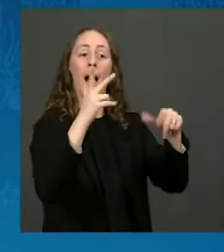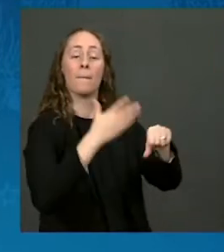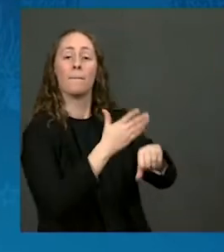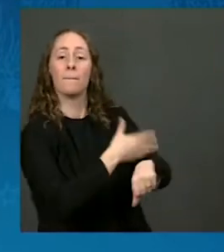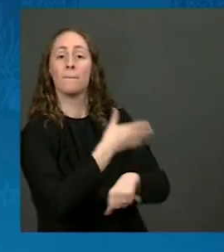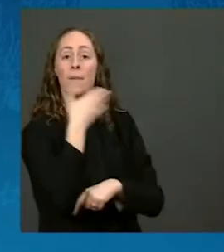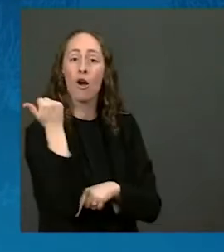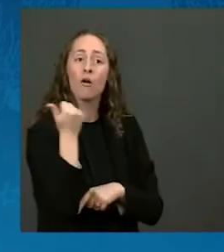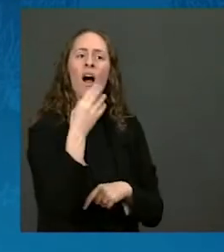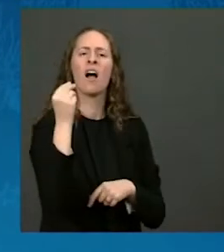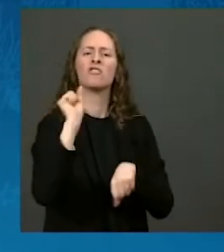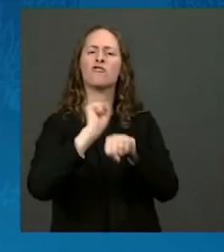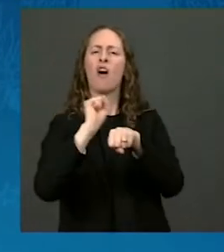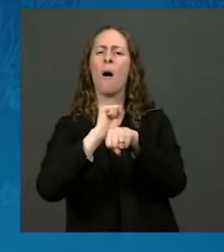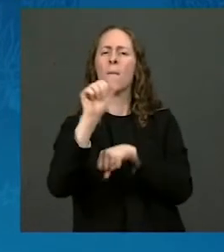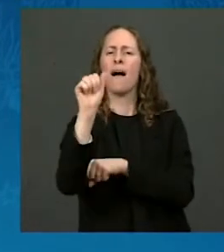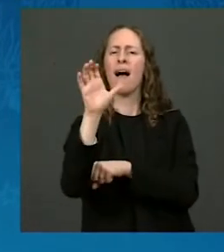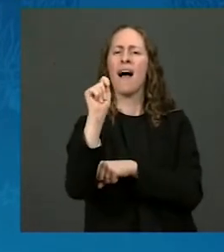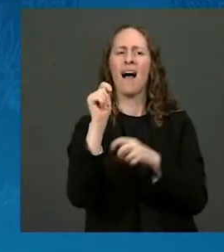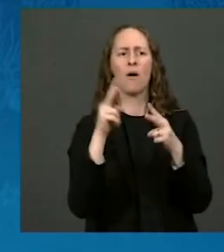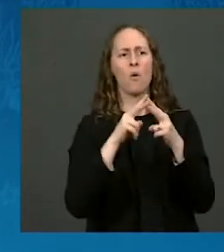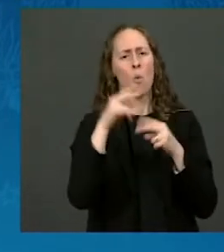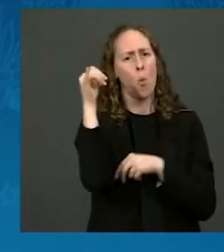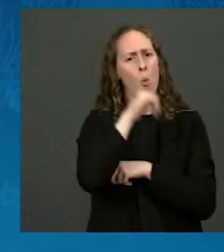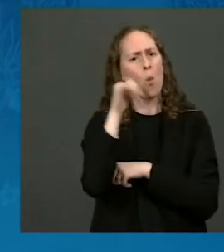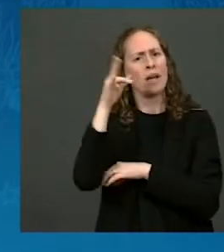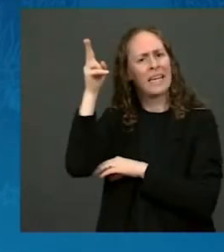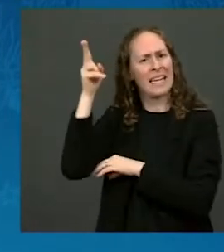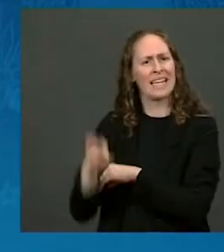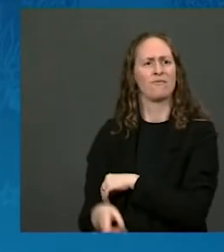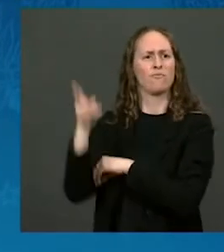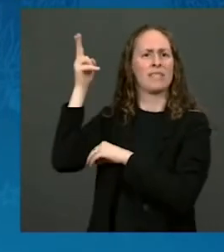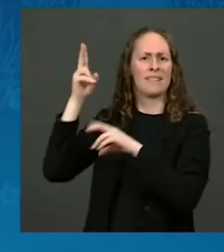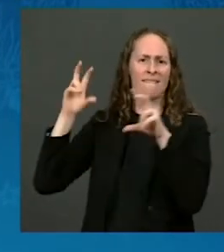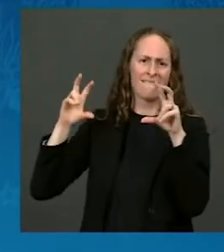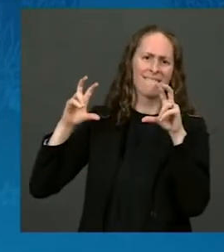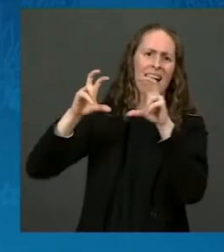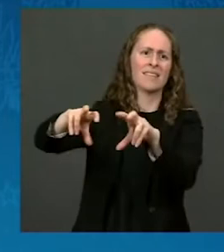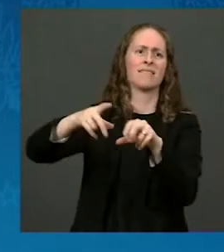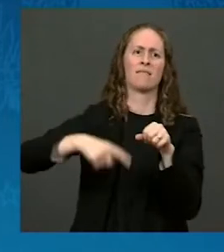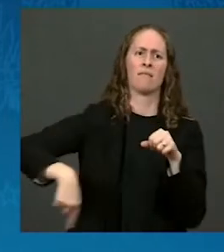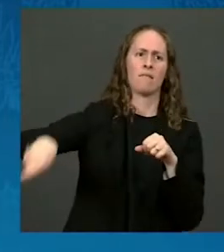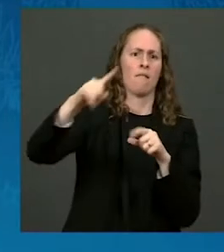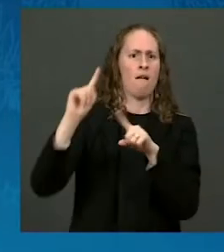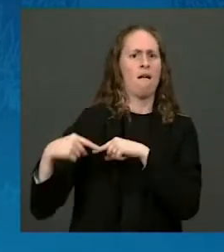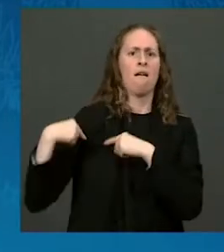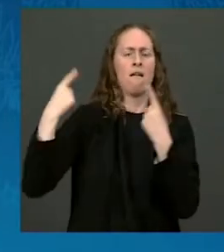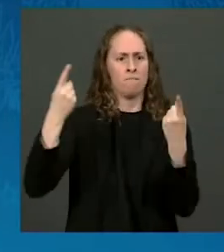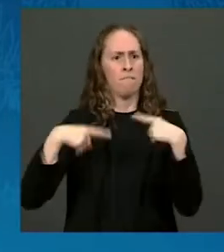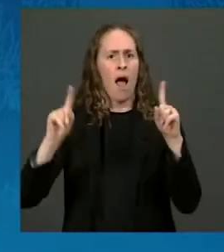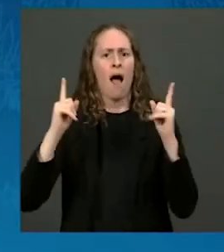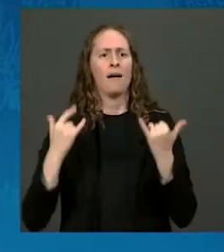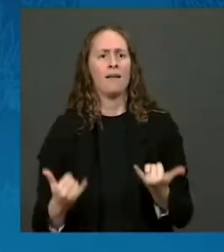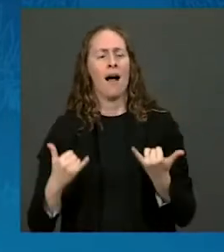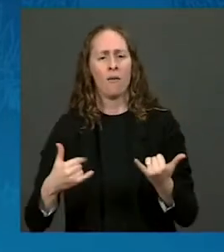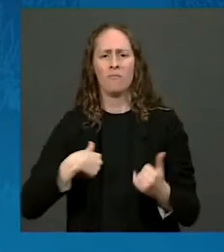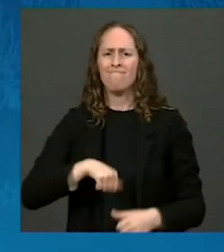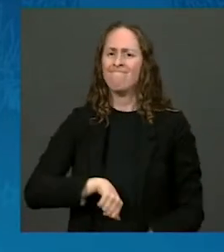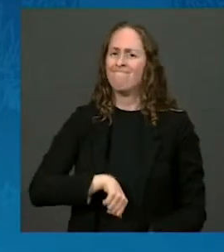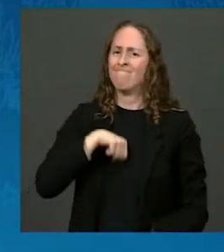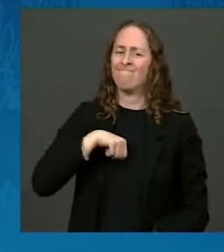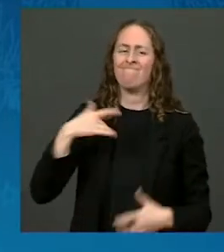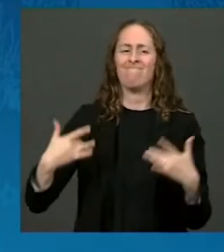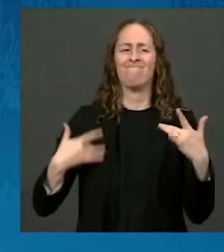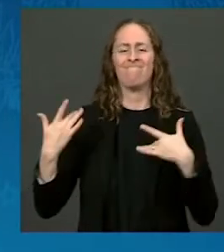Indian country in our history. More than a point of pride, this is a sign of our